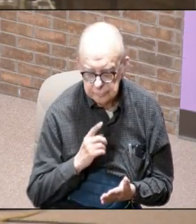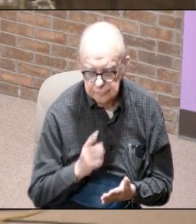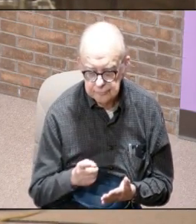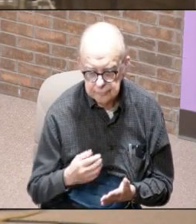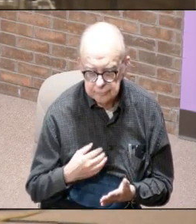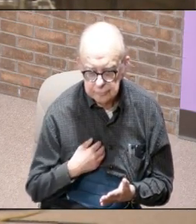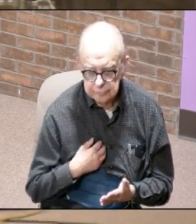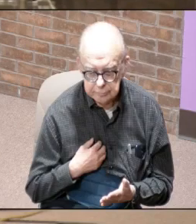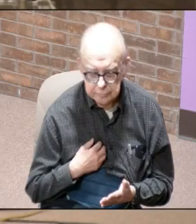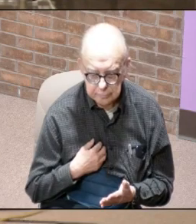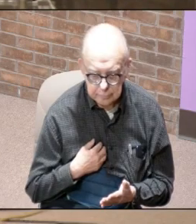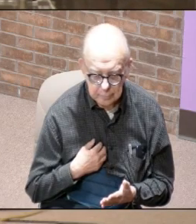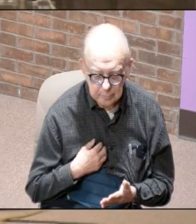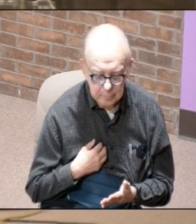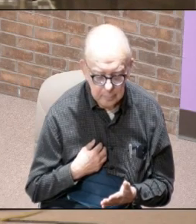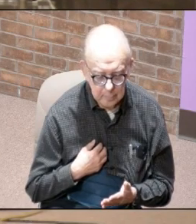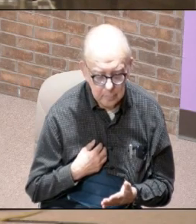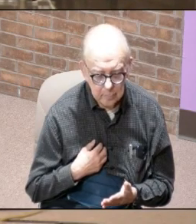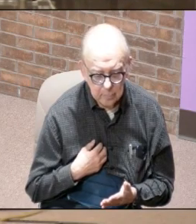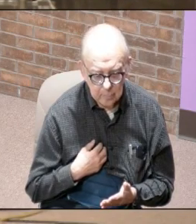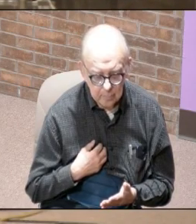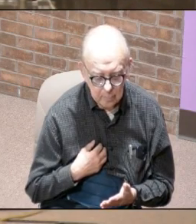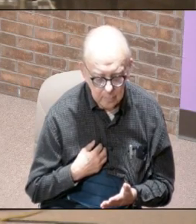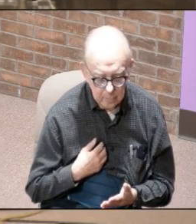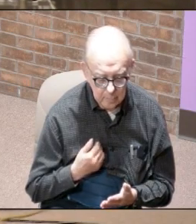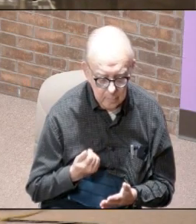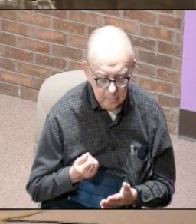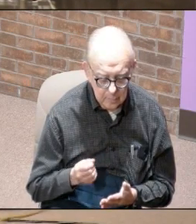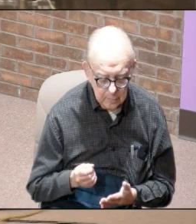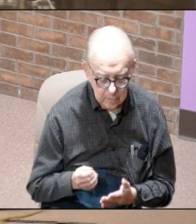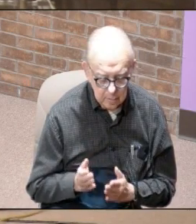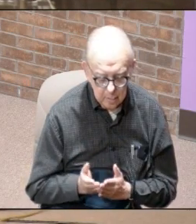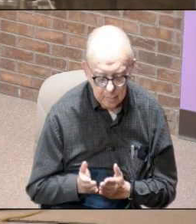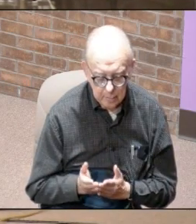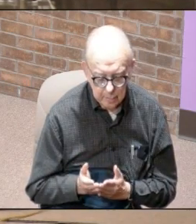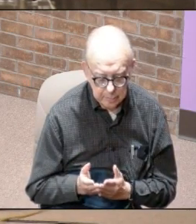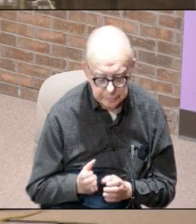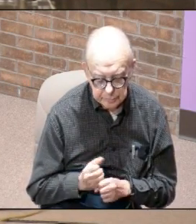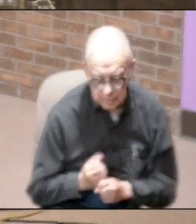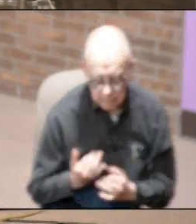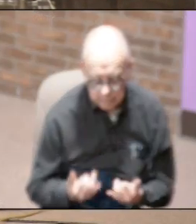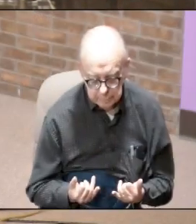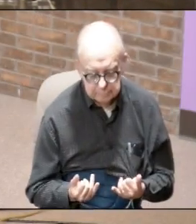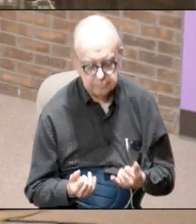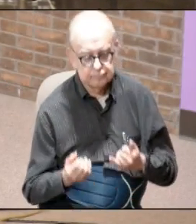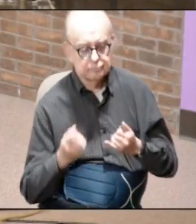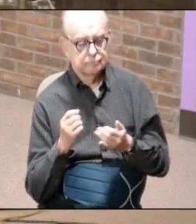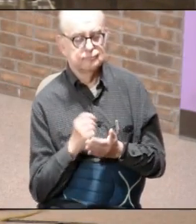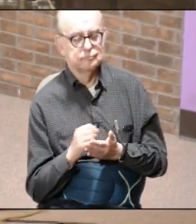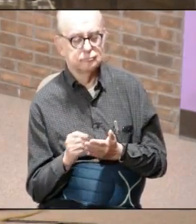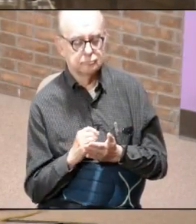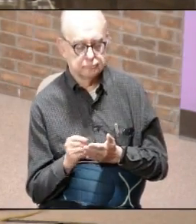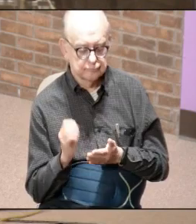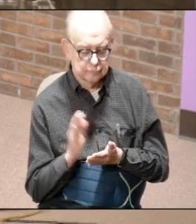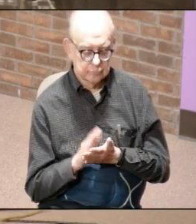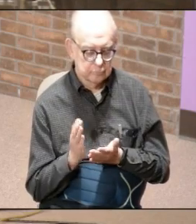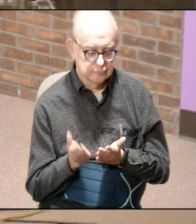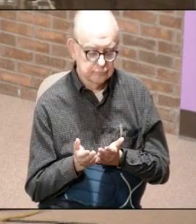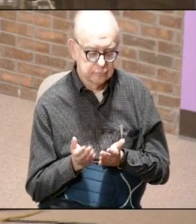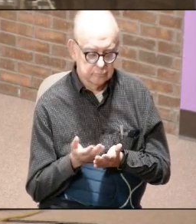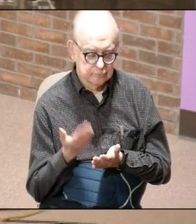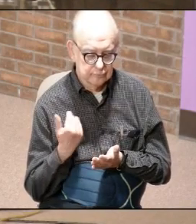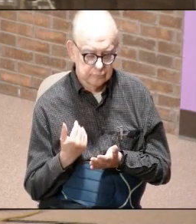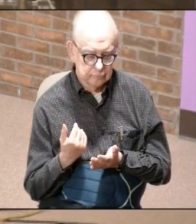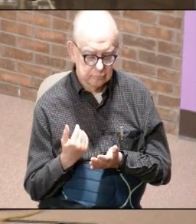has a few books and they're all condensed now but they were written in smaller books and